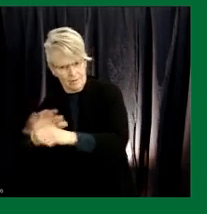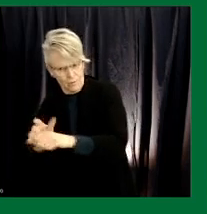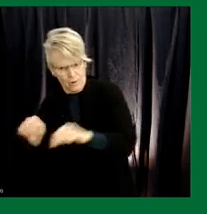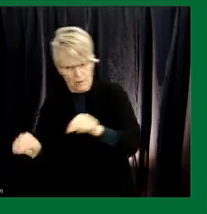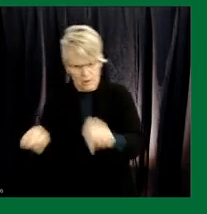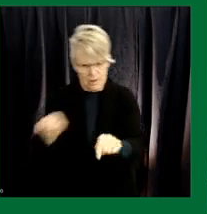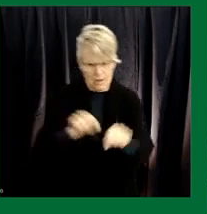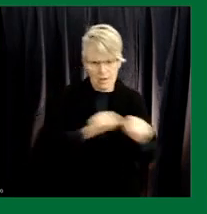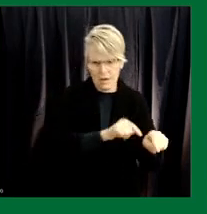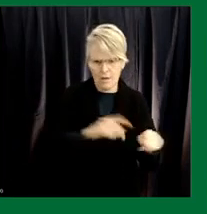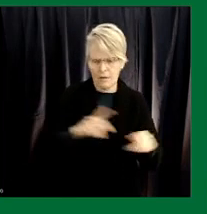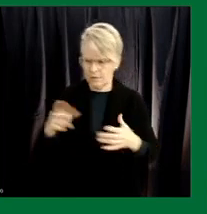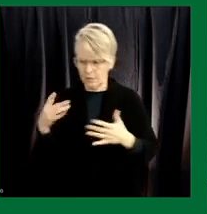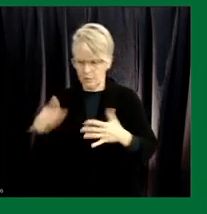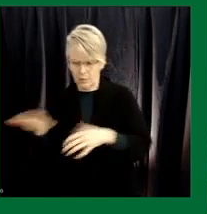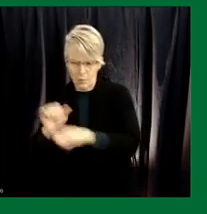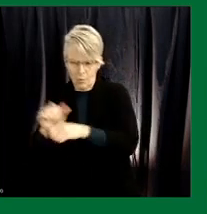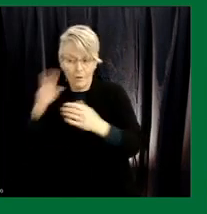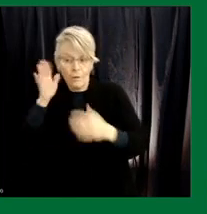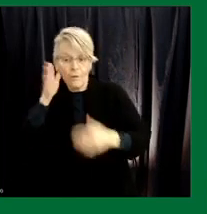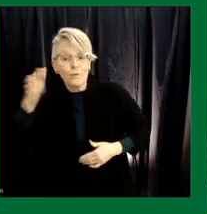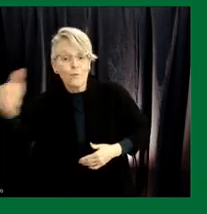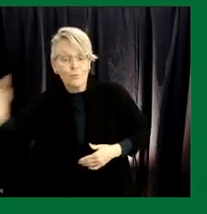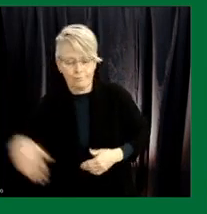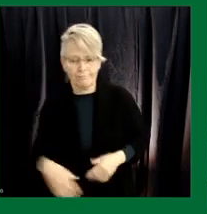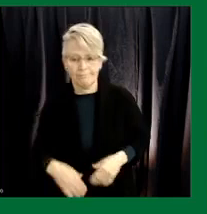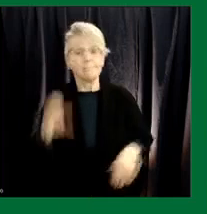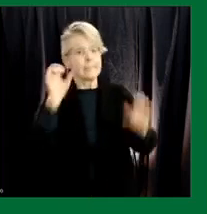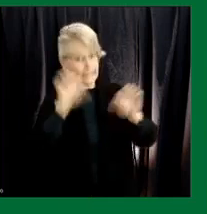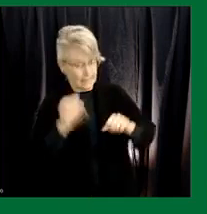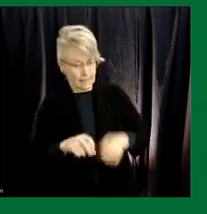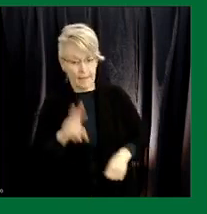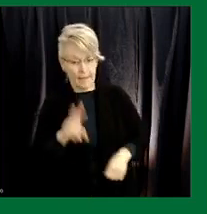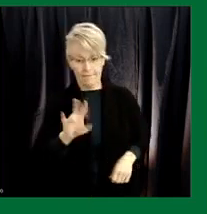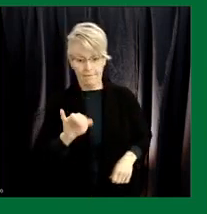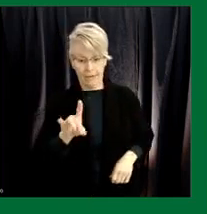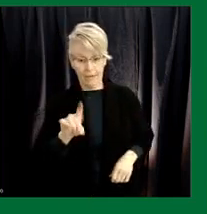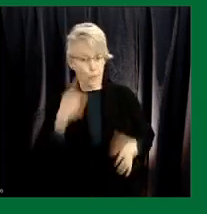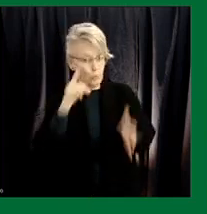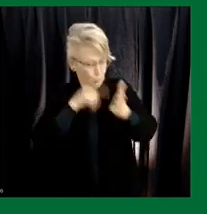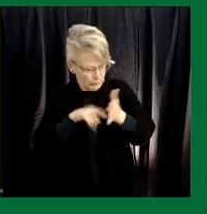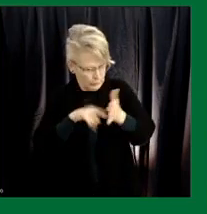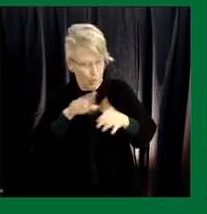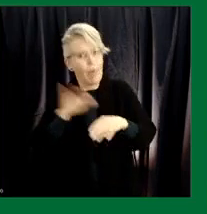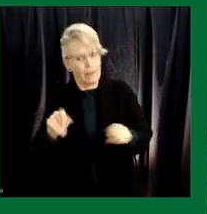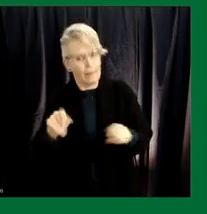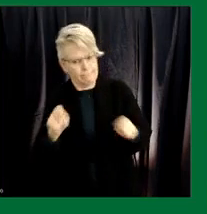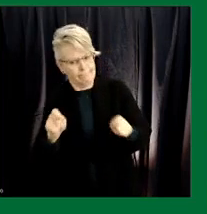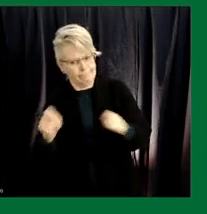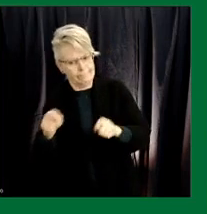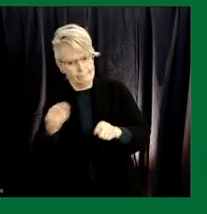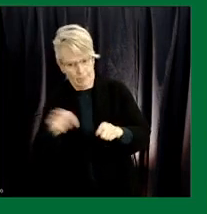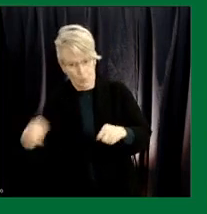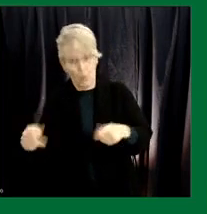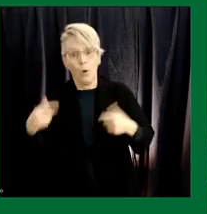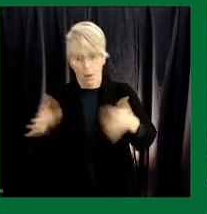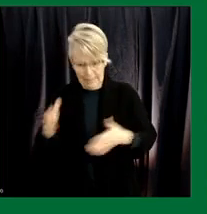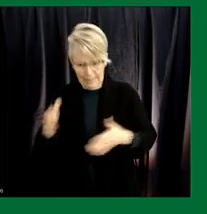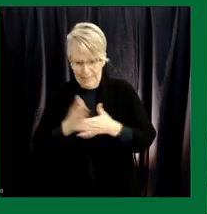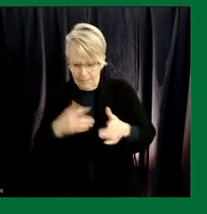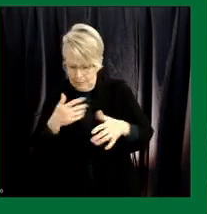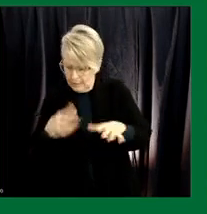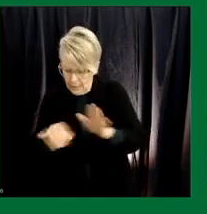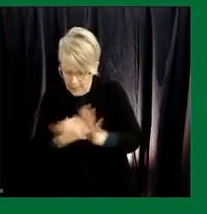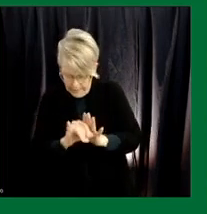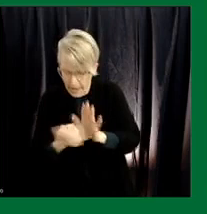covet 19 variants yeah thank you so veto is already doing research on these variants we already have some of them are trying to get others so